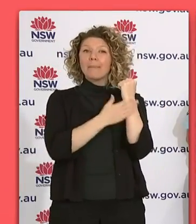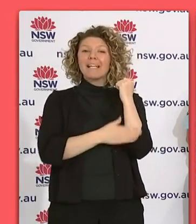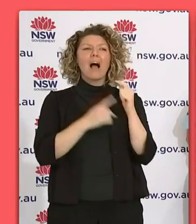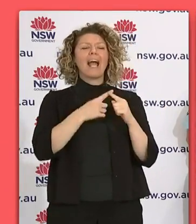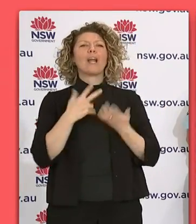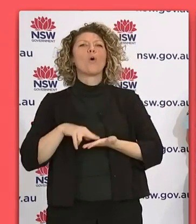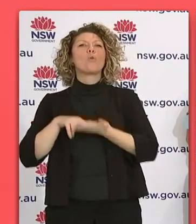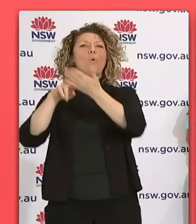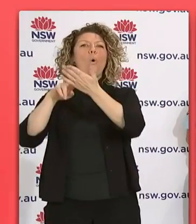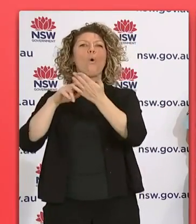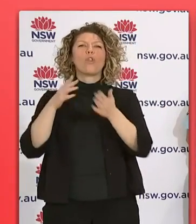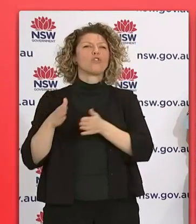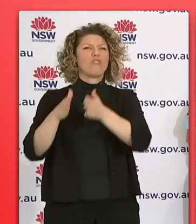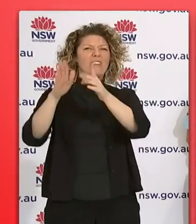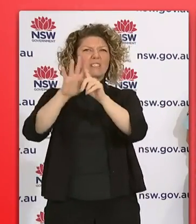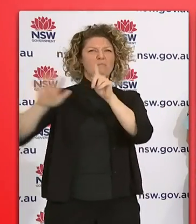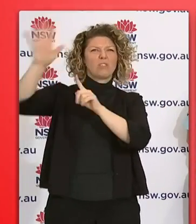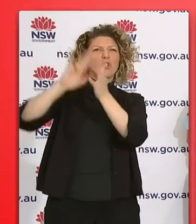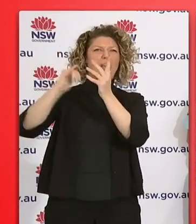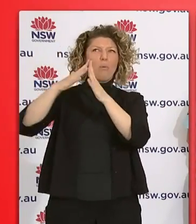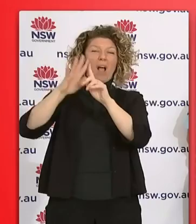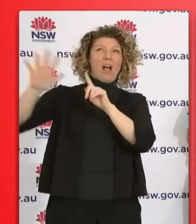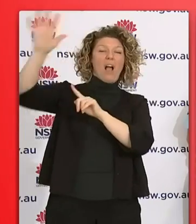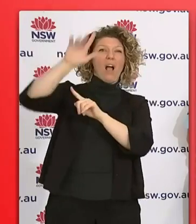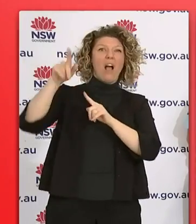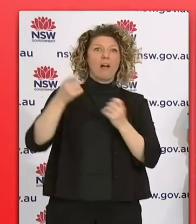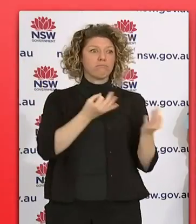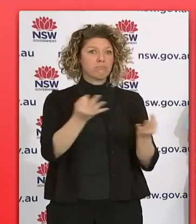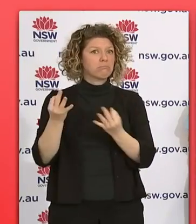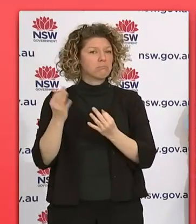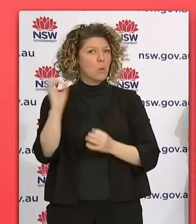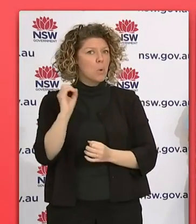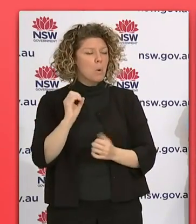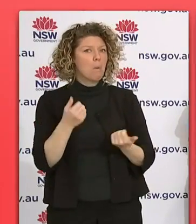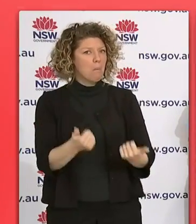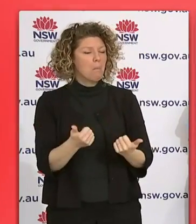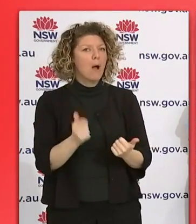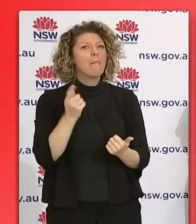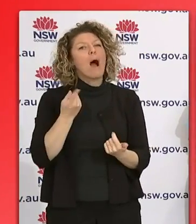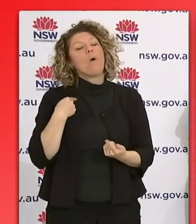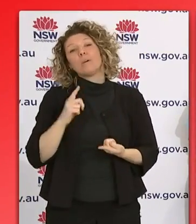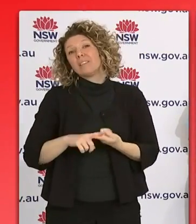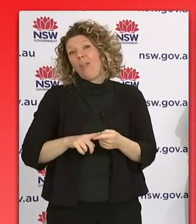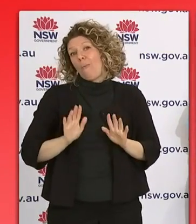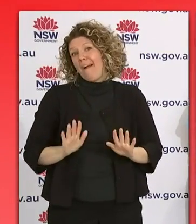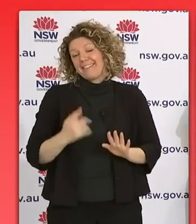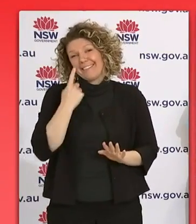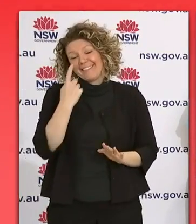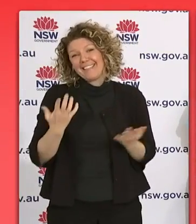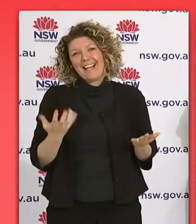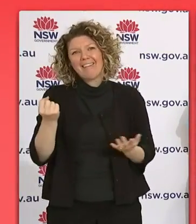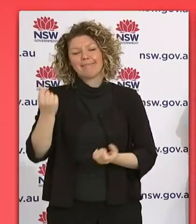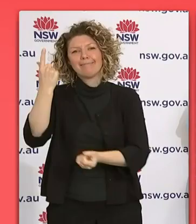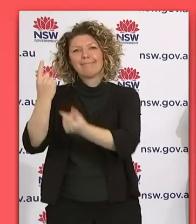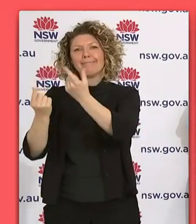had no cases, which is pleasing. However, obviously, we're not out of the woods in those areas, given there